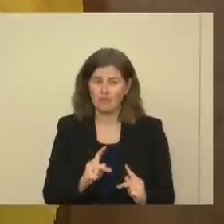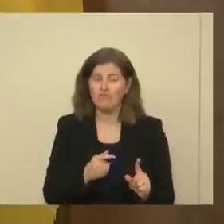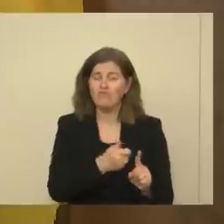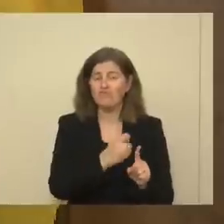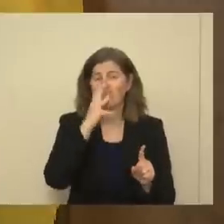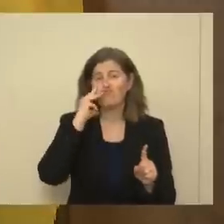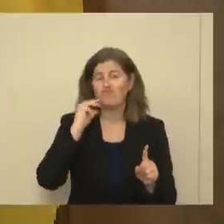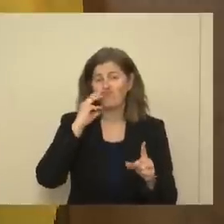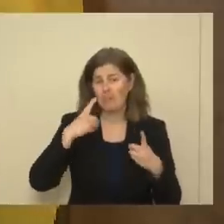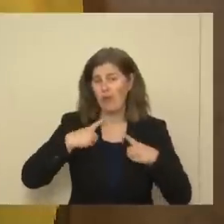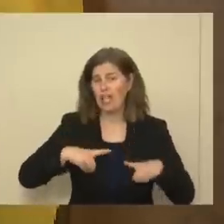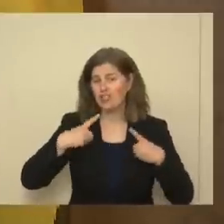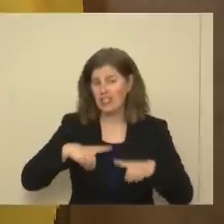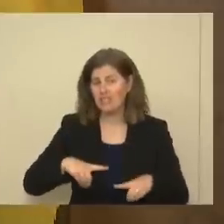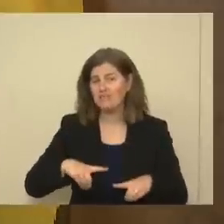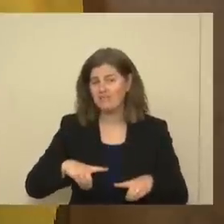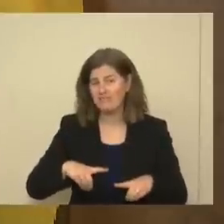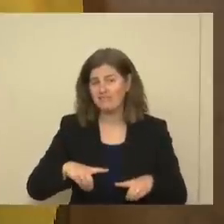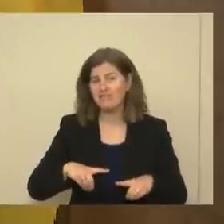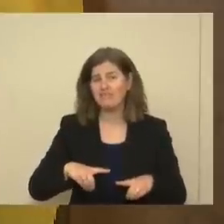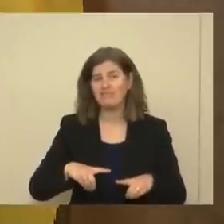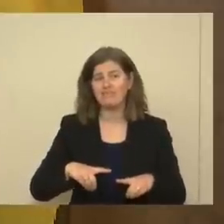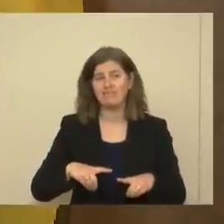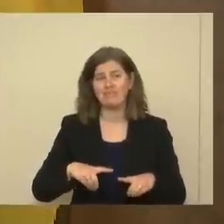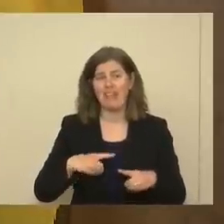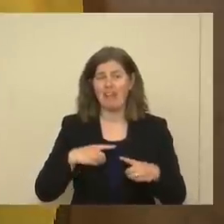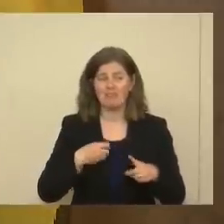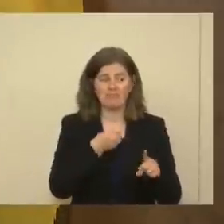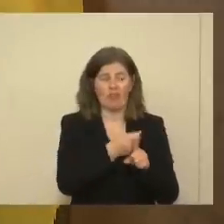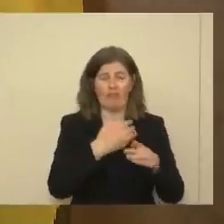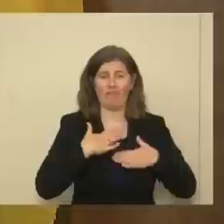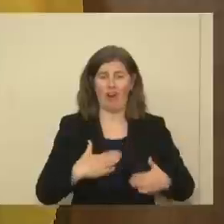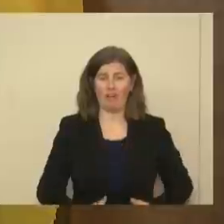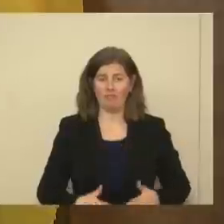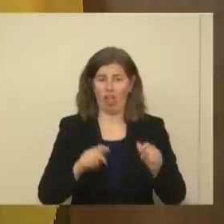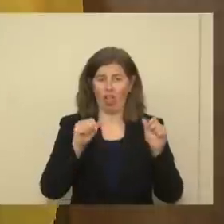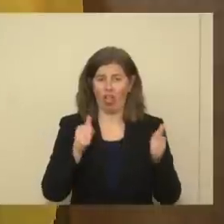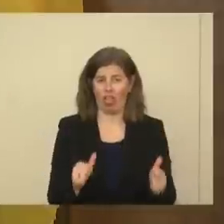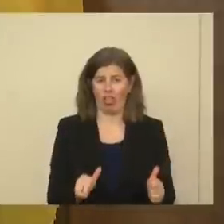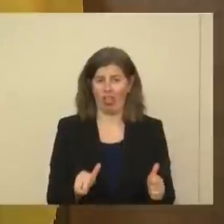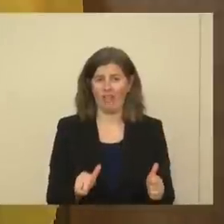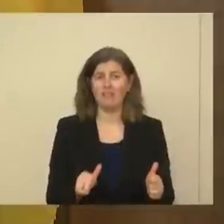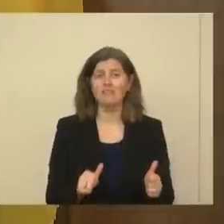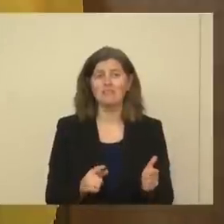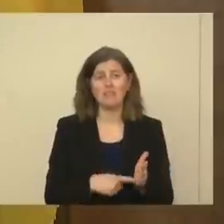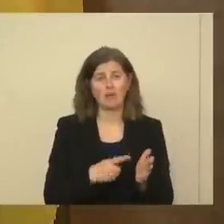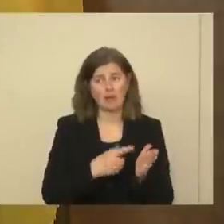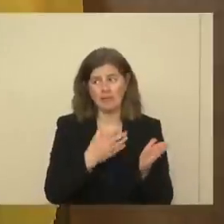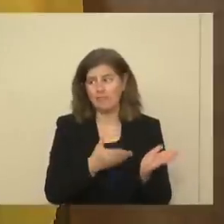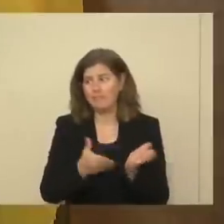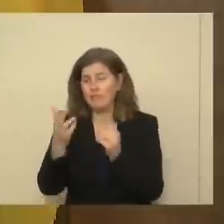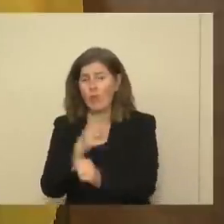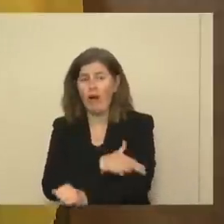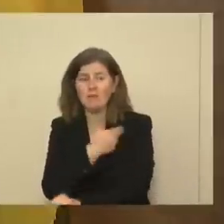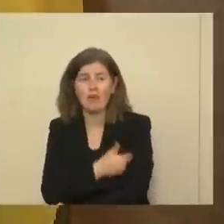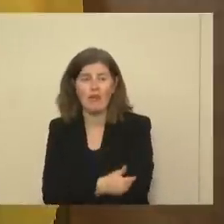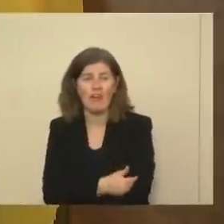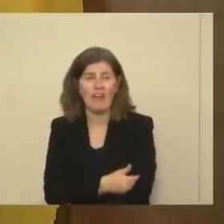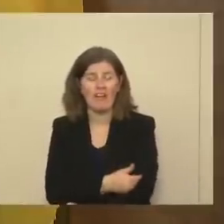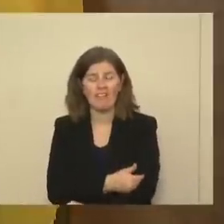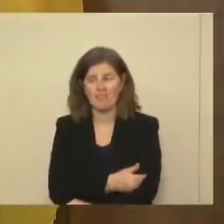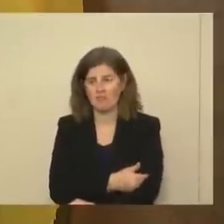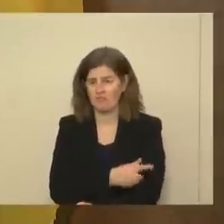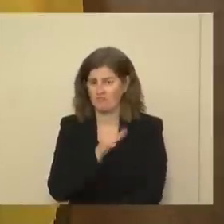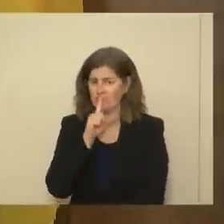Depression, that has led to some physical consequences that have led to some hospitalizations. So I have no